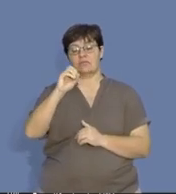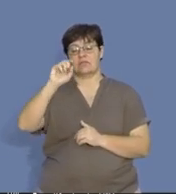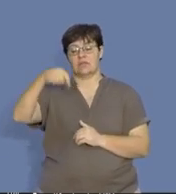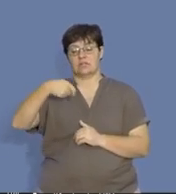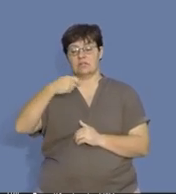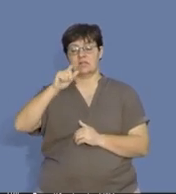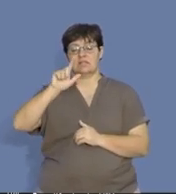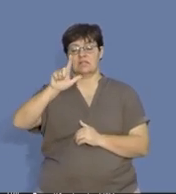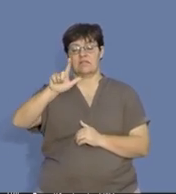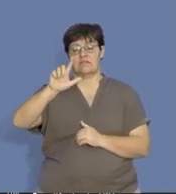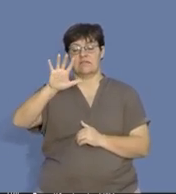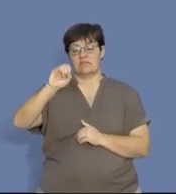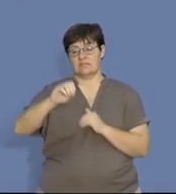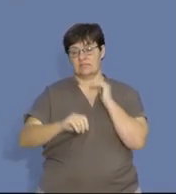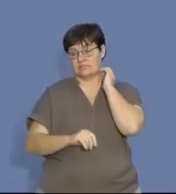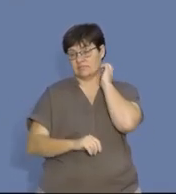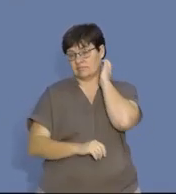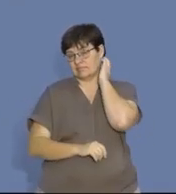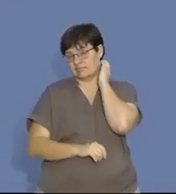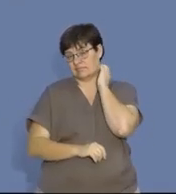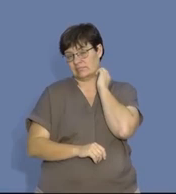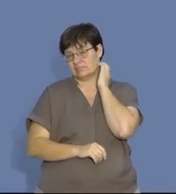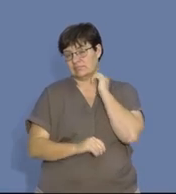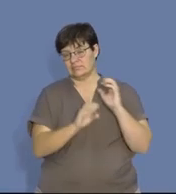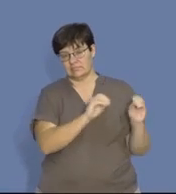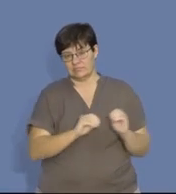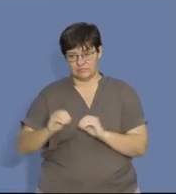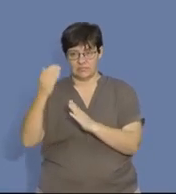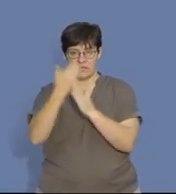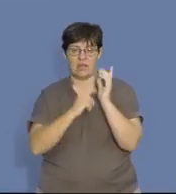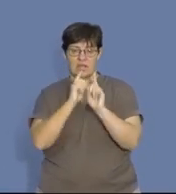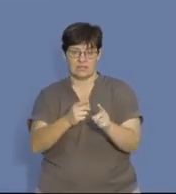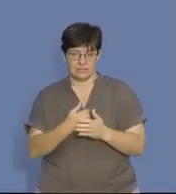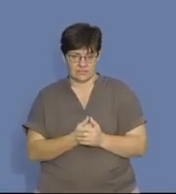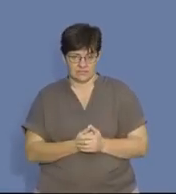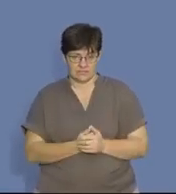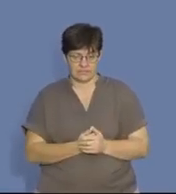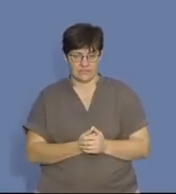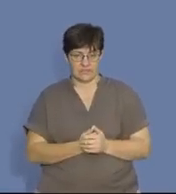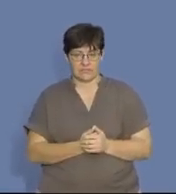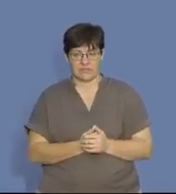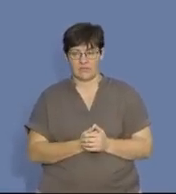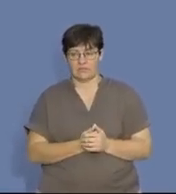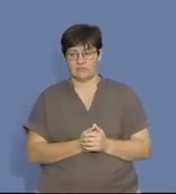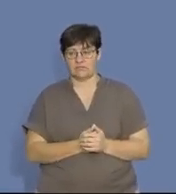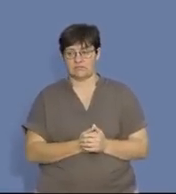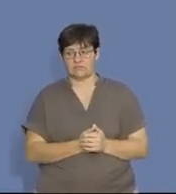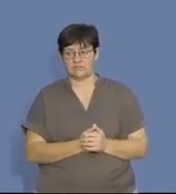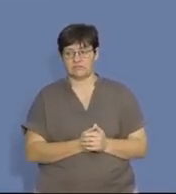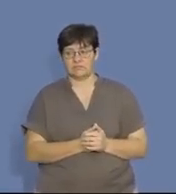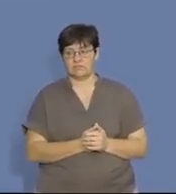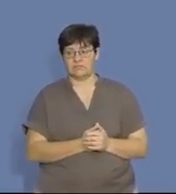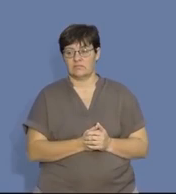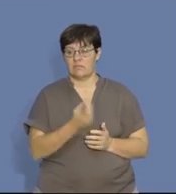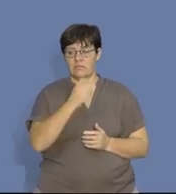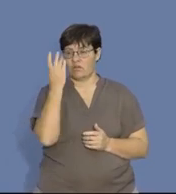,750. So, let's take that through into our answer sheet. So, 800,